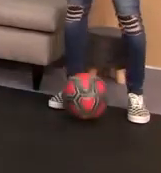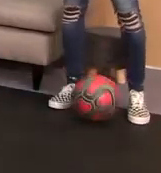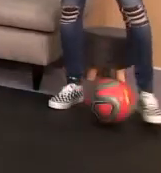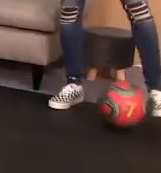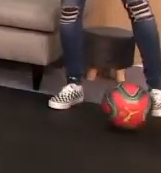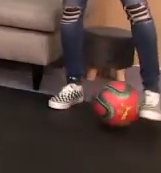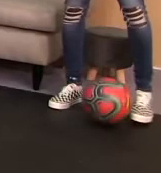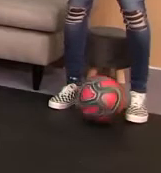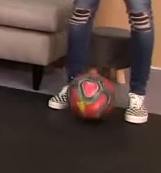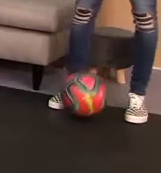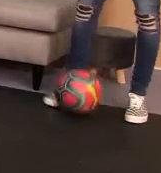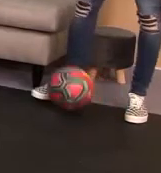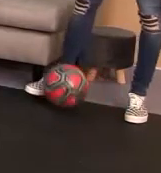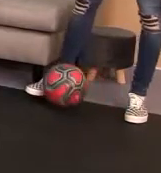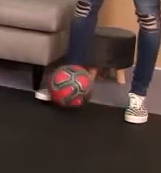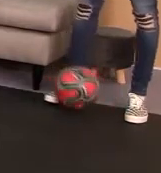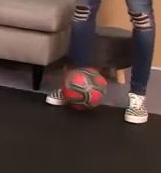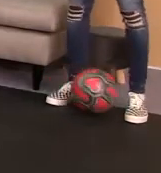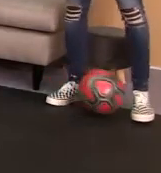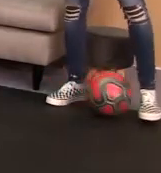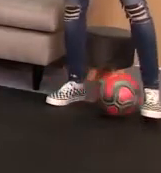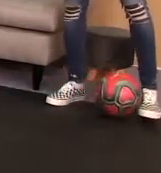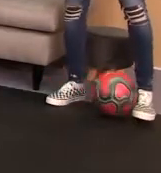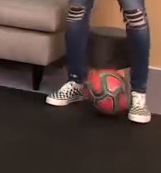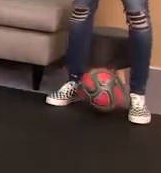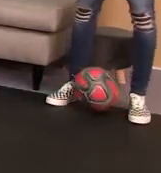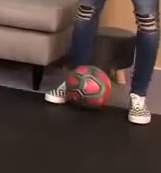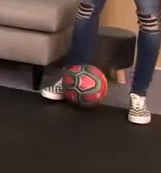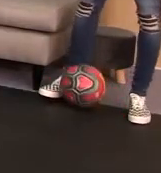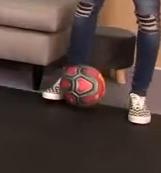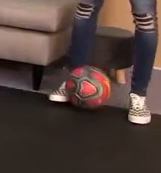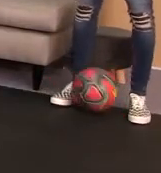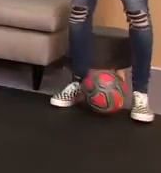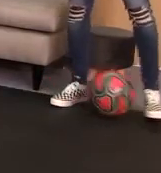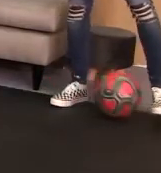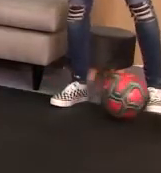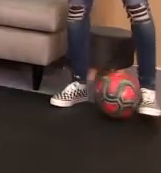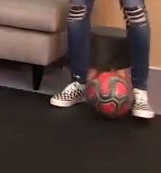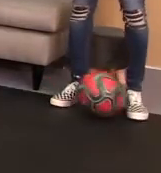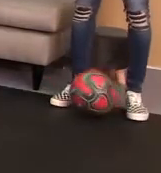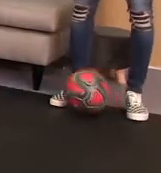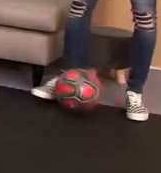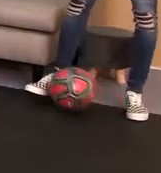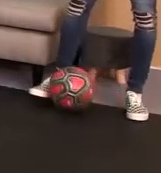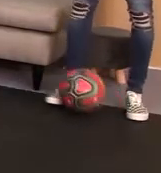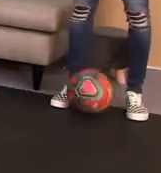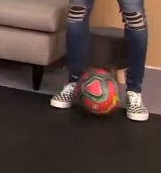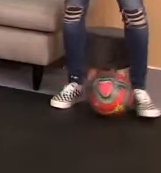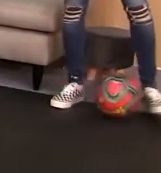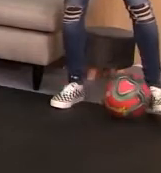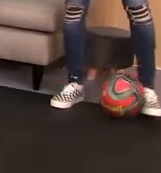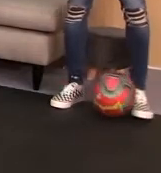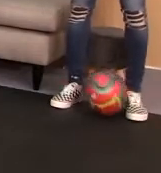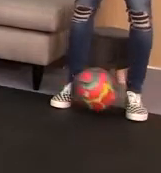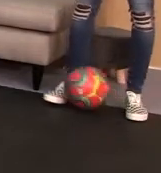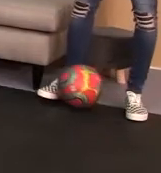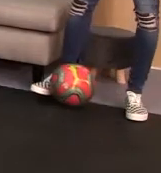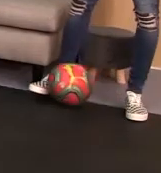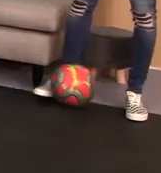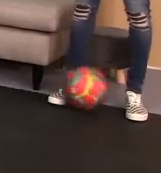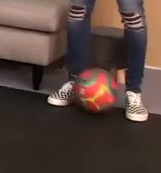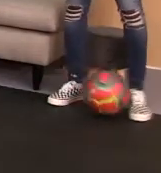sitting over there. Hola, hola, shup, shup. And this is Hannah. Hi. Renilwe. Hi. Pradesh, who's